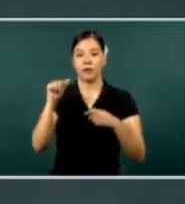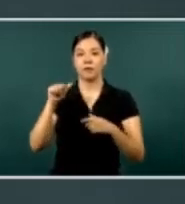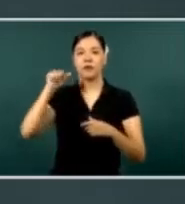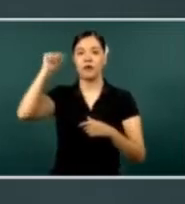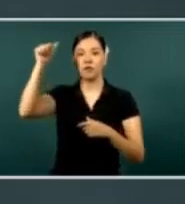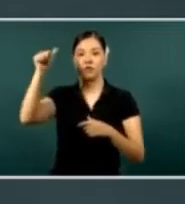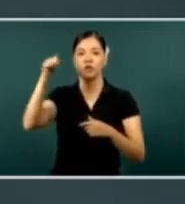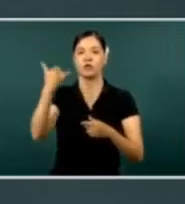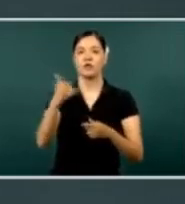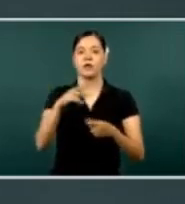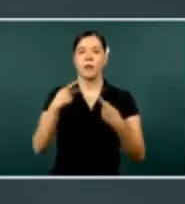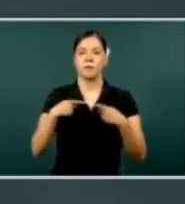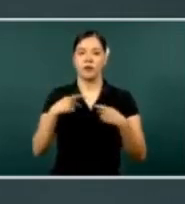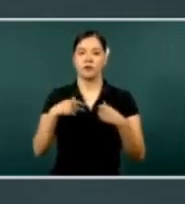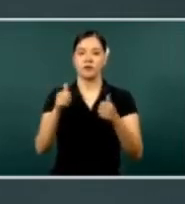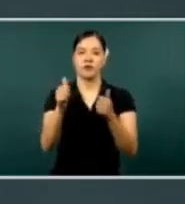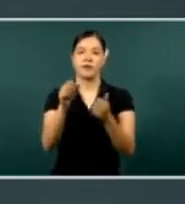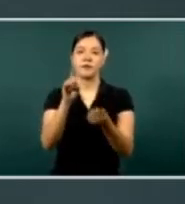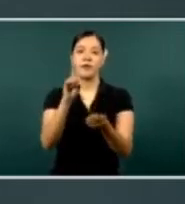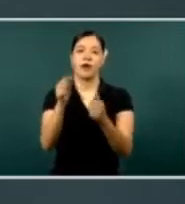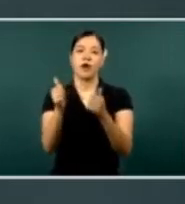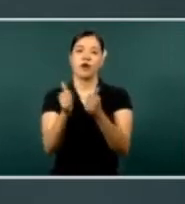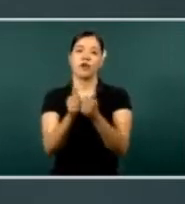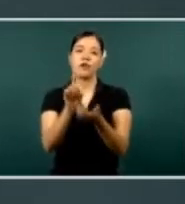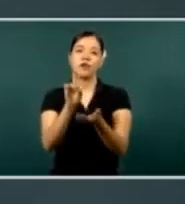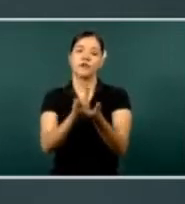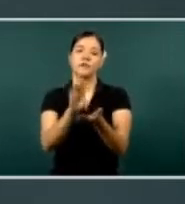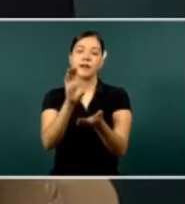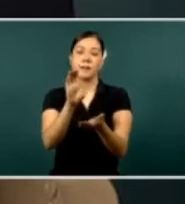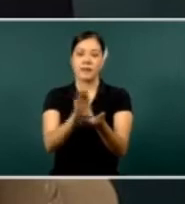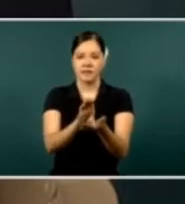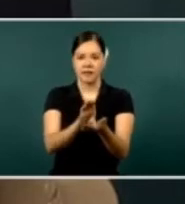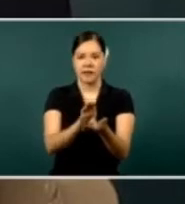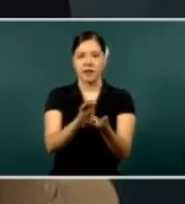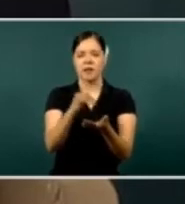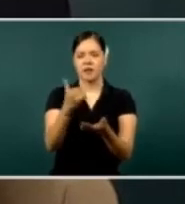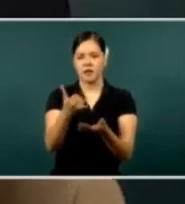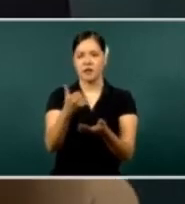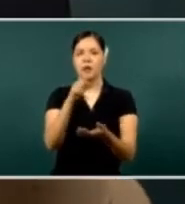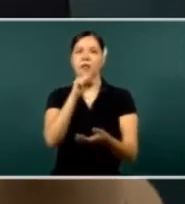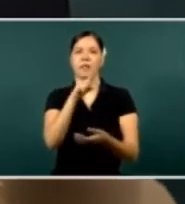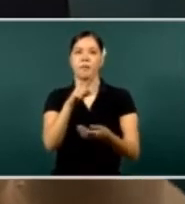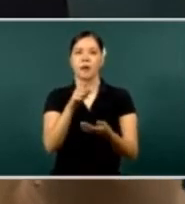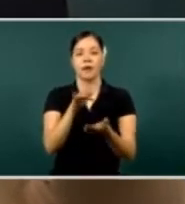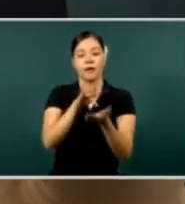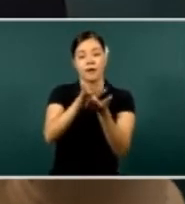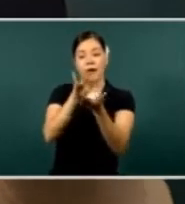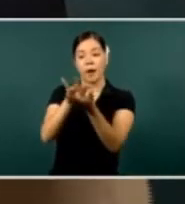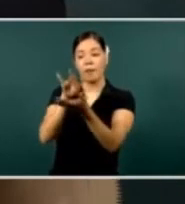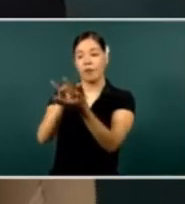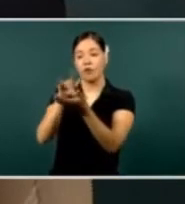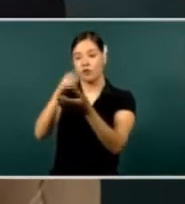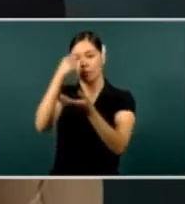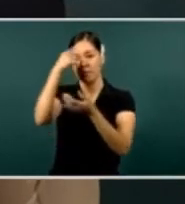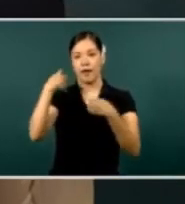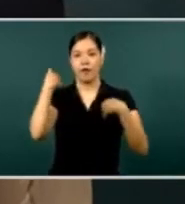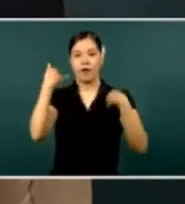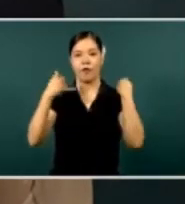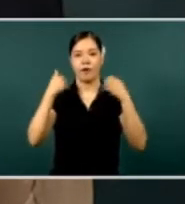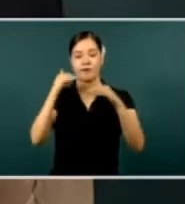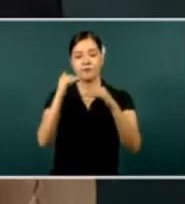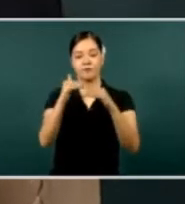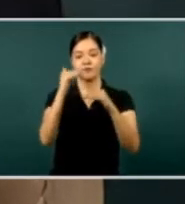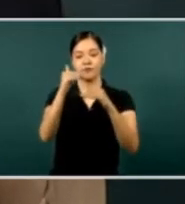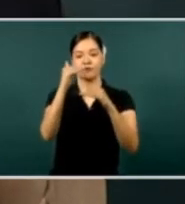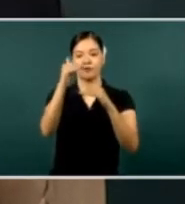that are building the future.